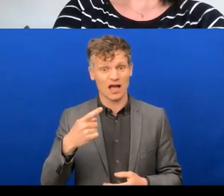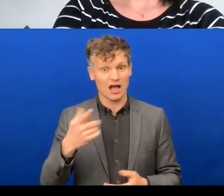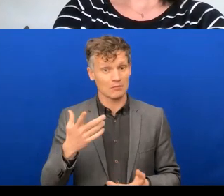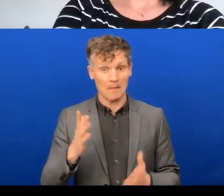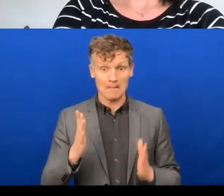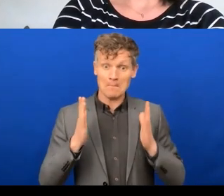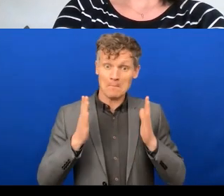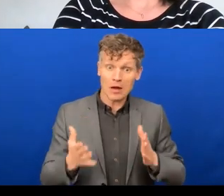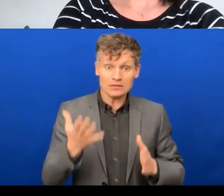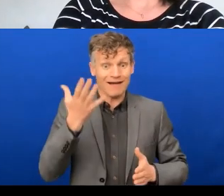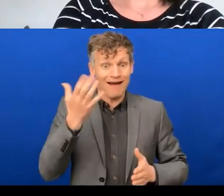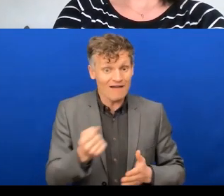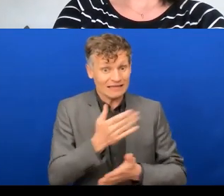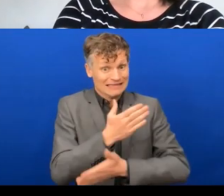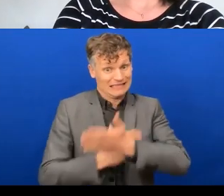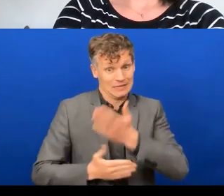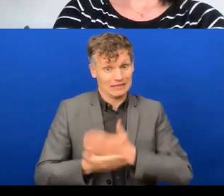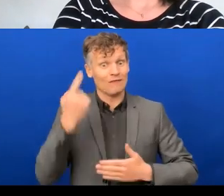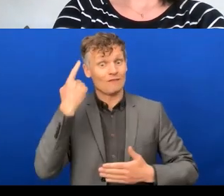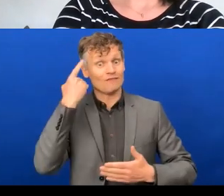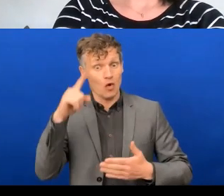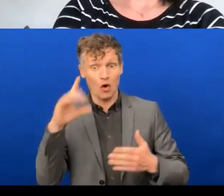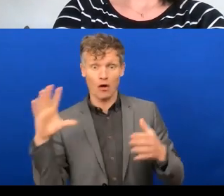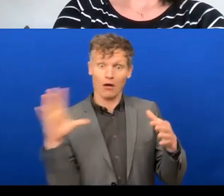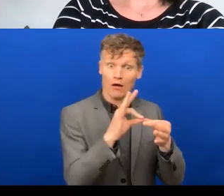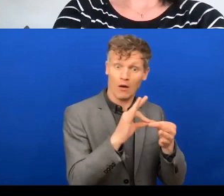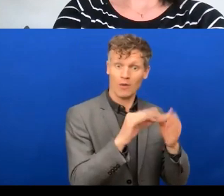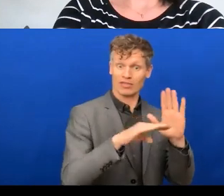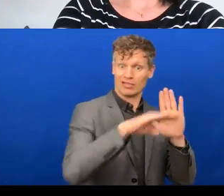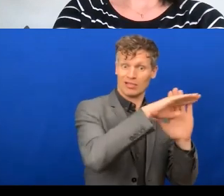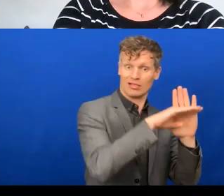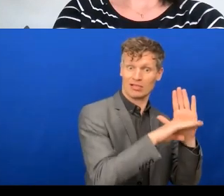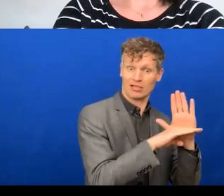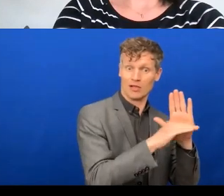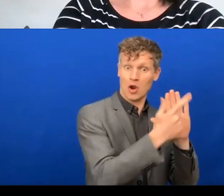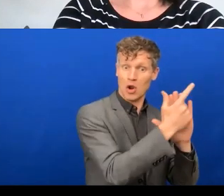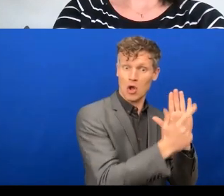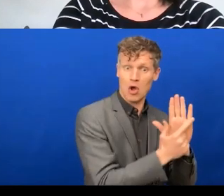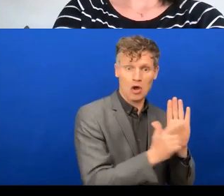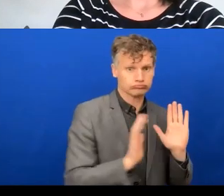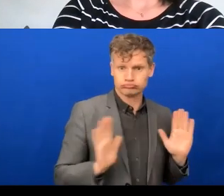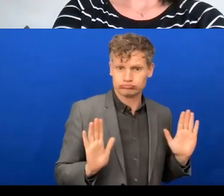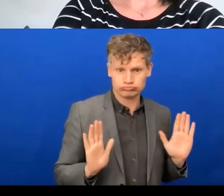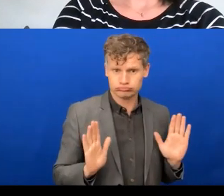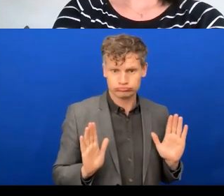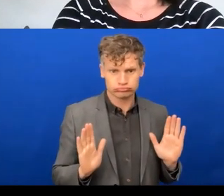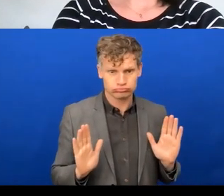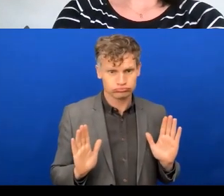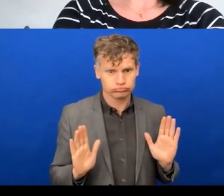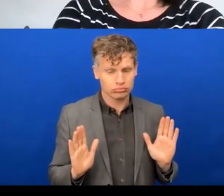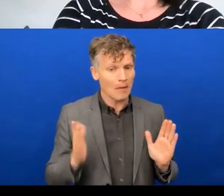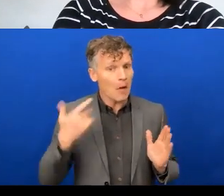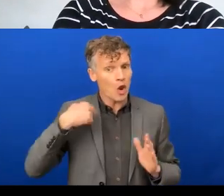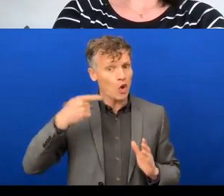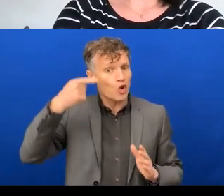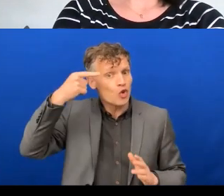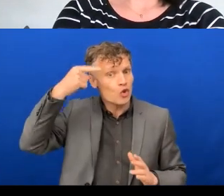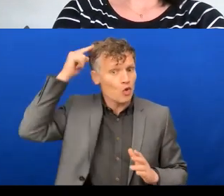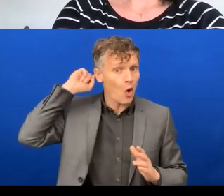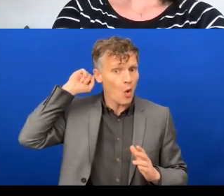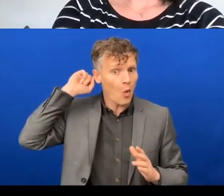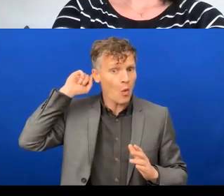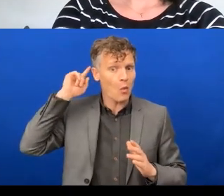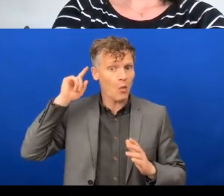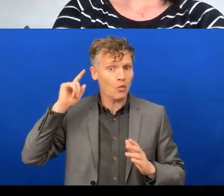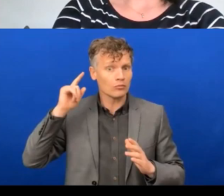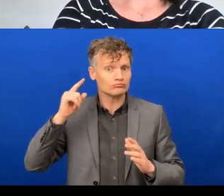protected characteristics and so you may not identify as disabled as a neurod minority, but you still have